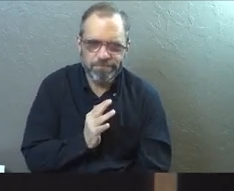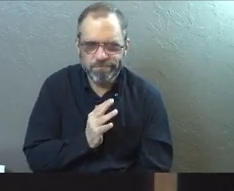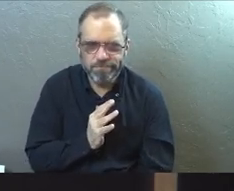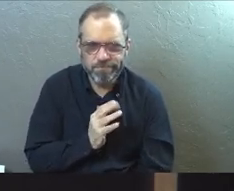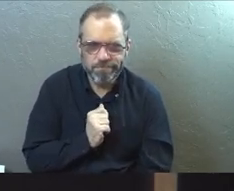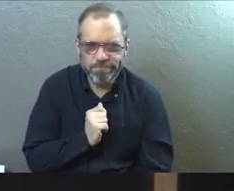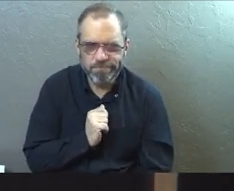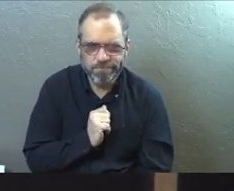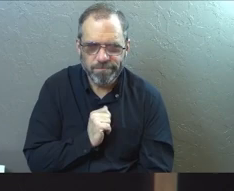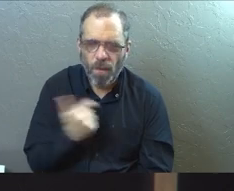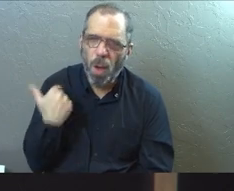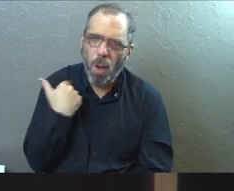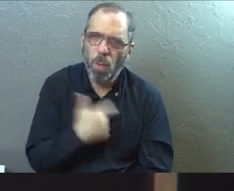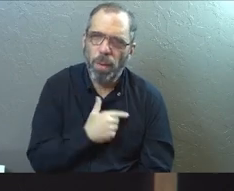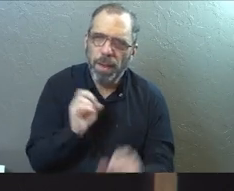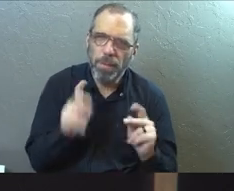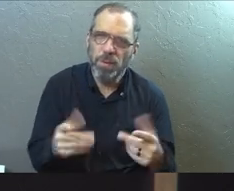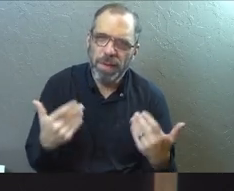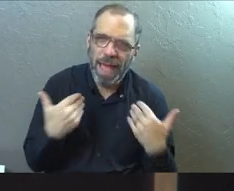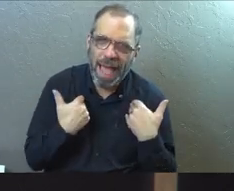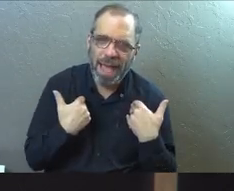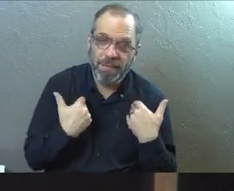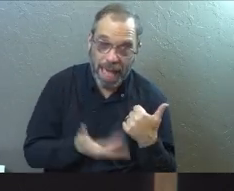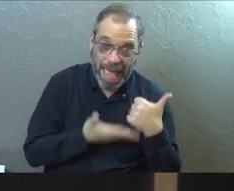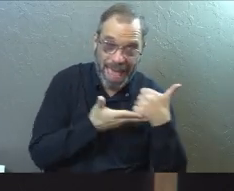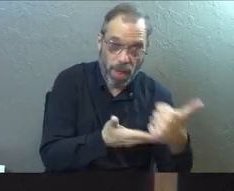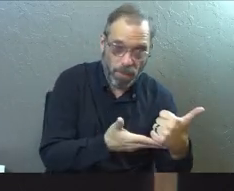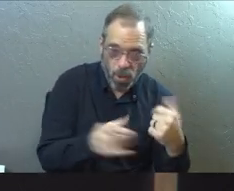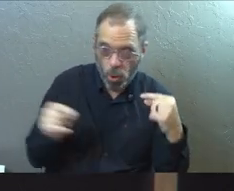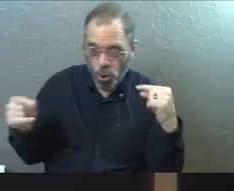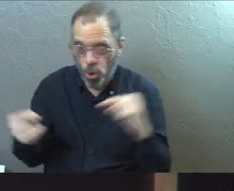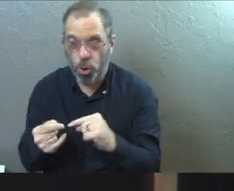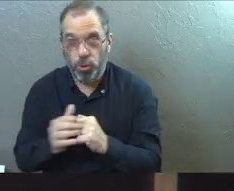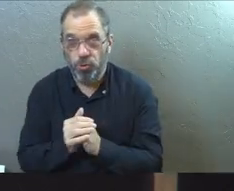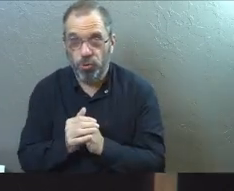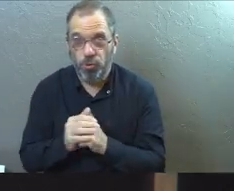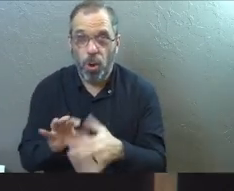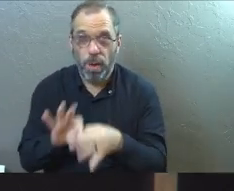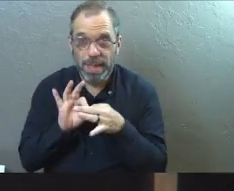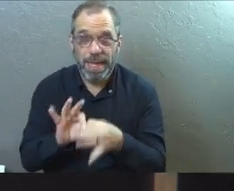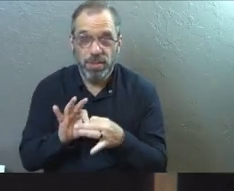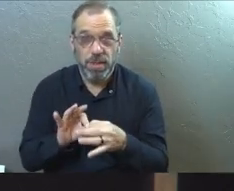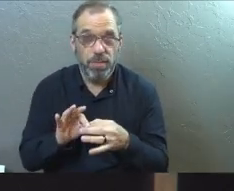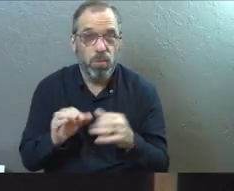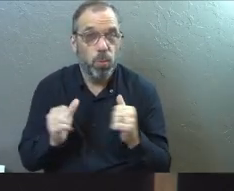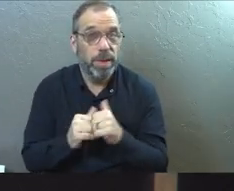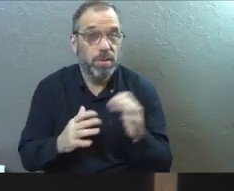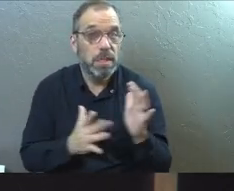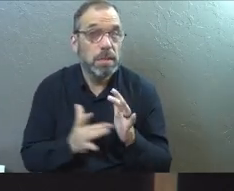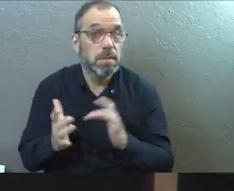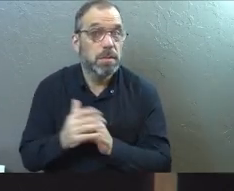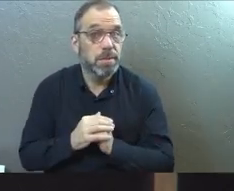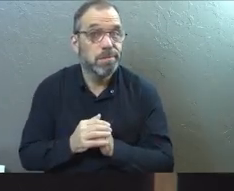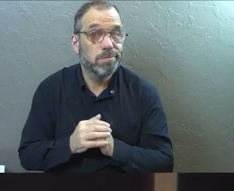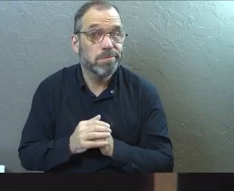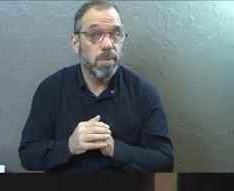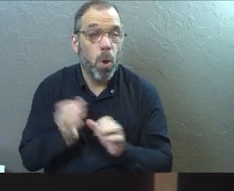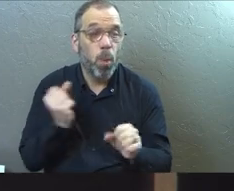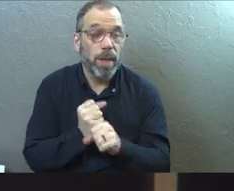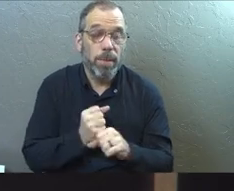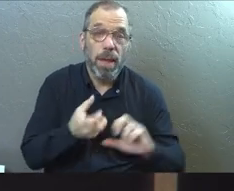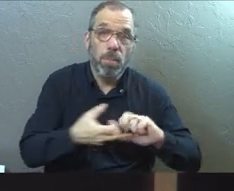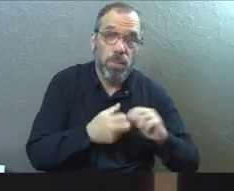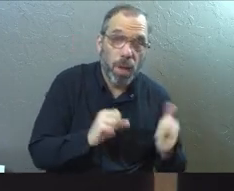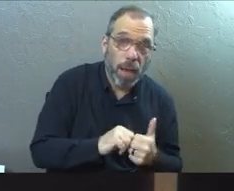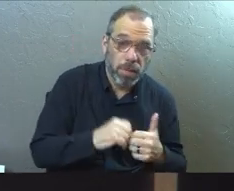have an opportunity to either help or hurt somebody's relationship with Jesus. It's real. We can cause issues